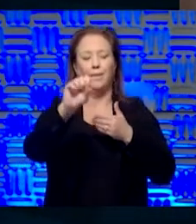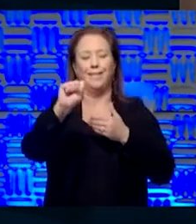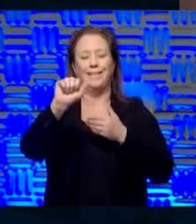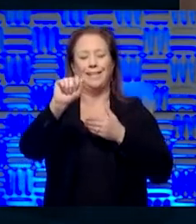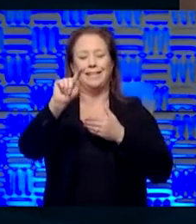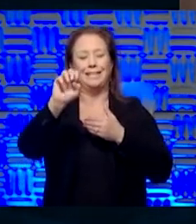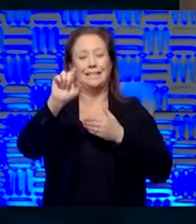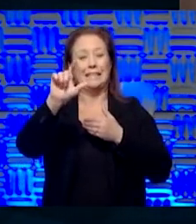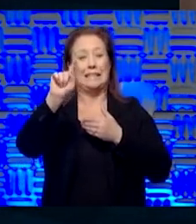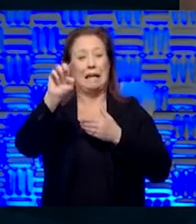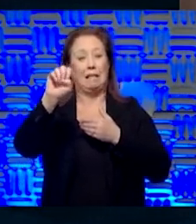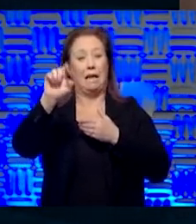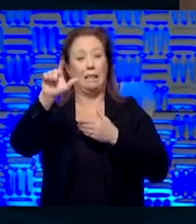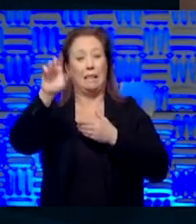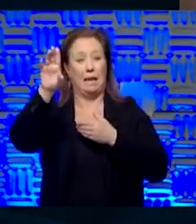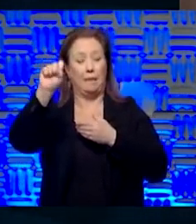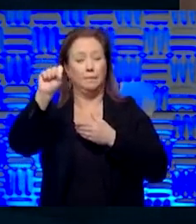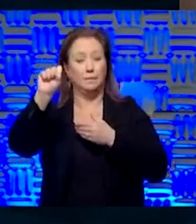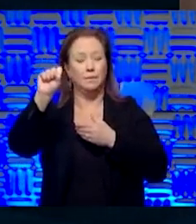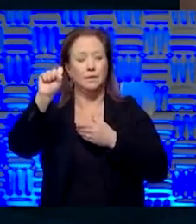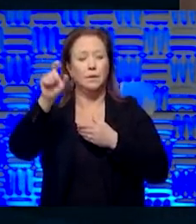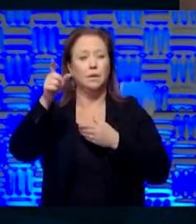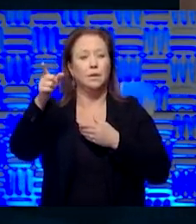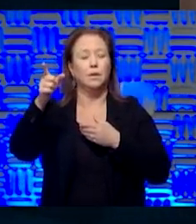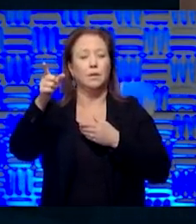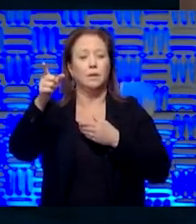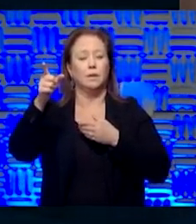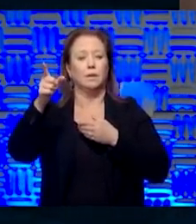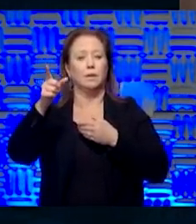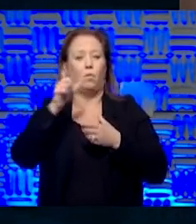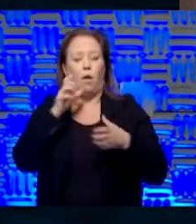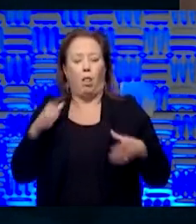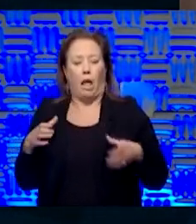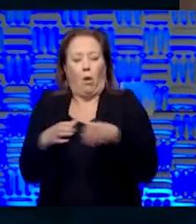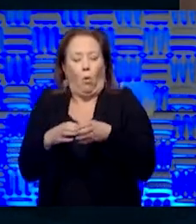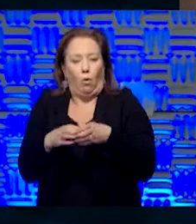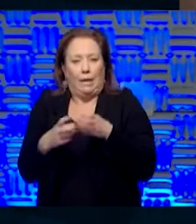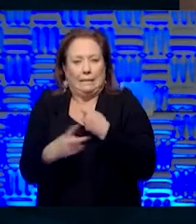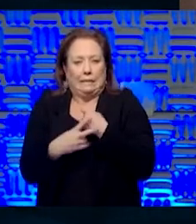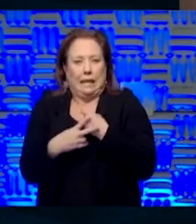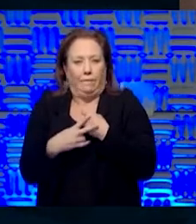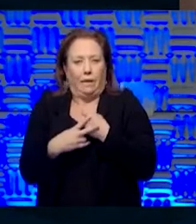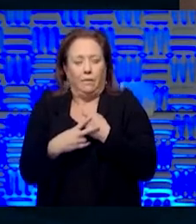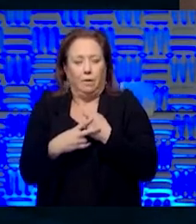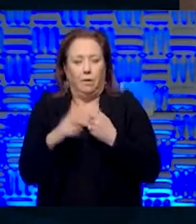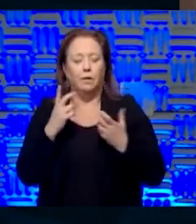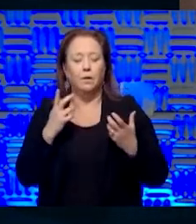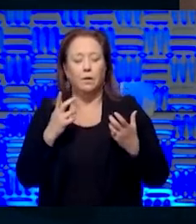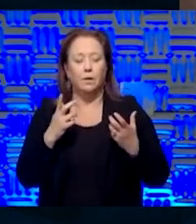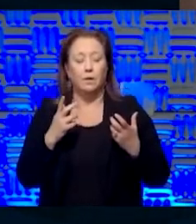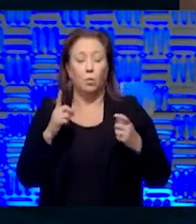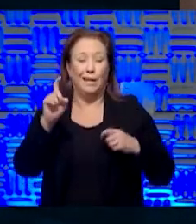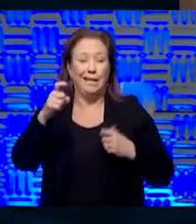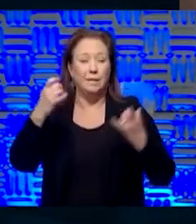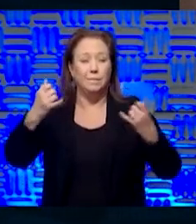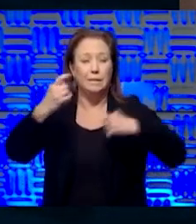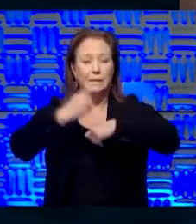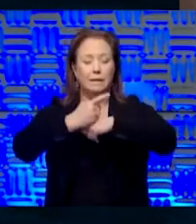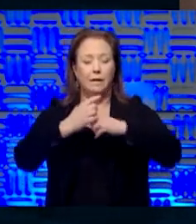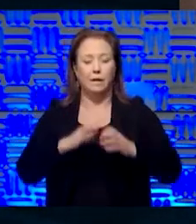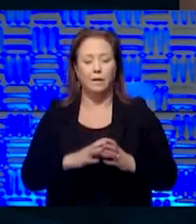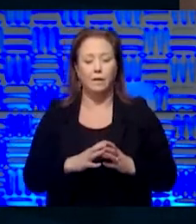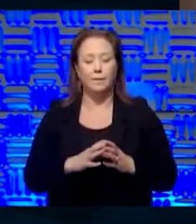that we can keep in our back pocket, but it's not like we're hoarding them for a rainy day. Today is a rainy day. Um, so,